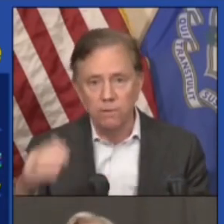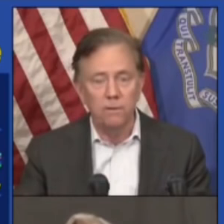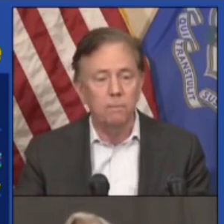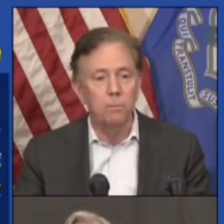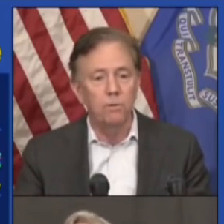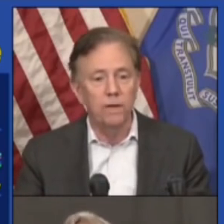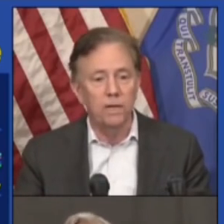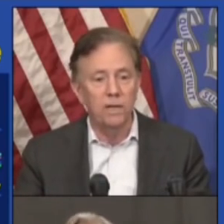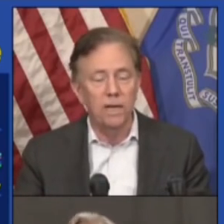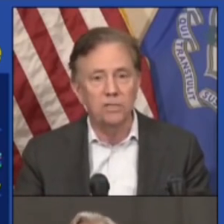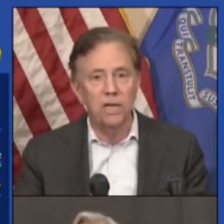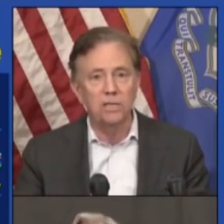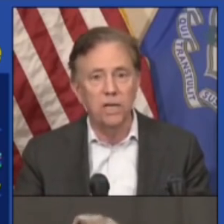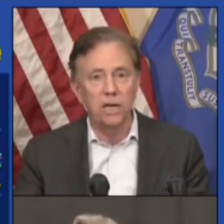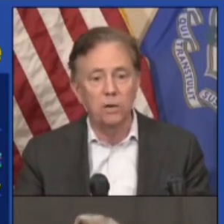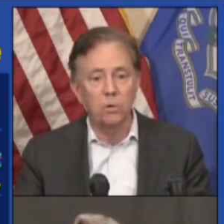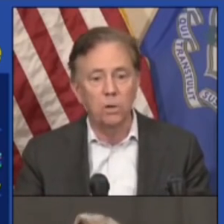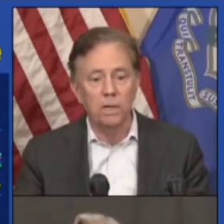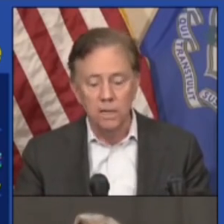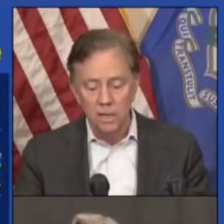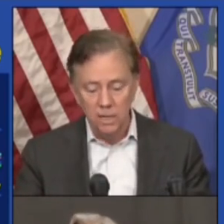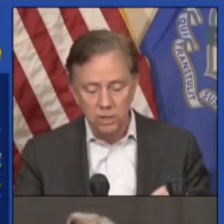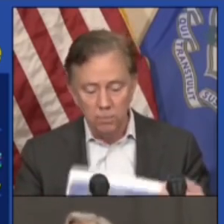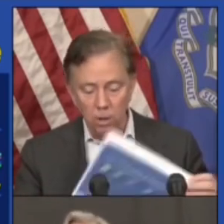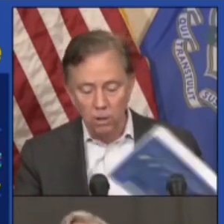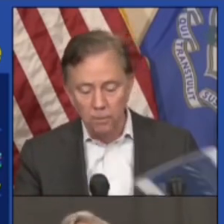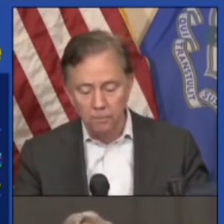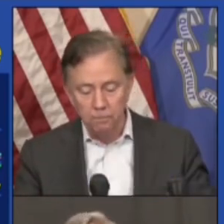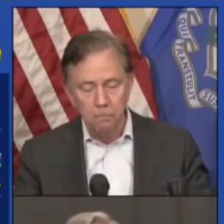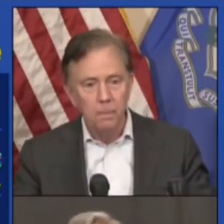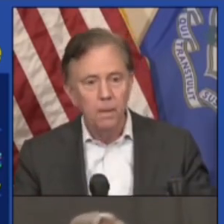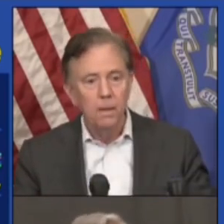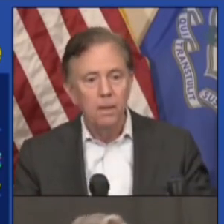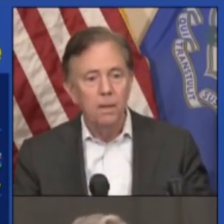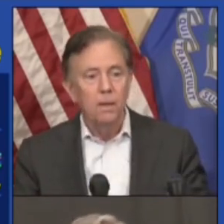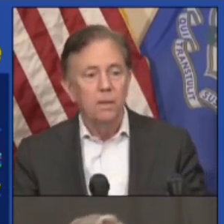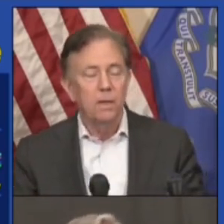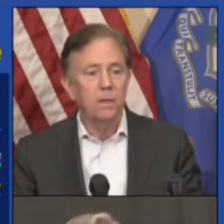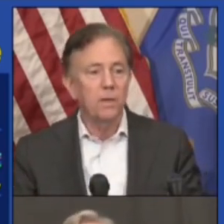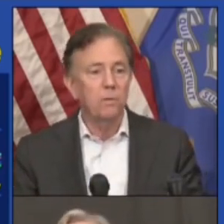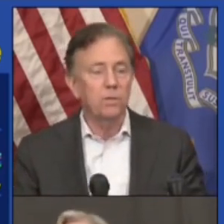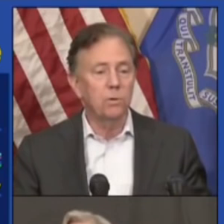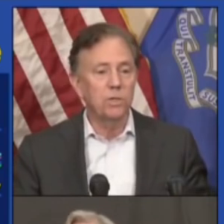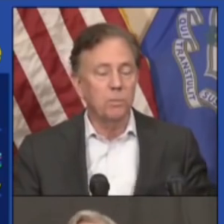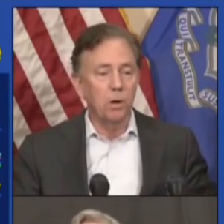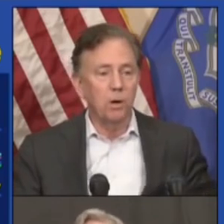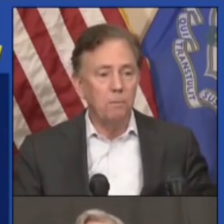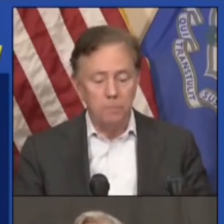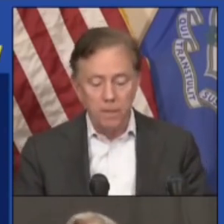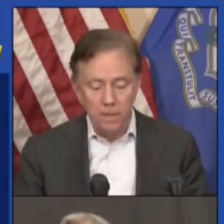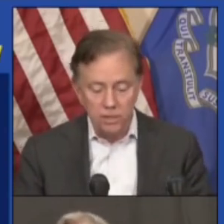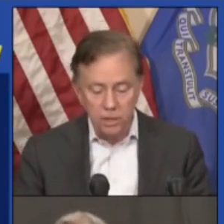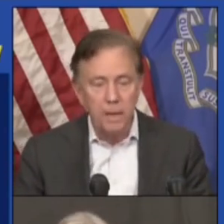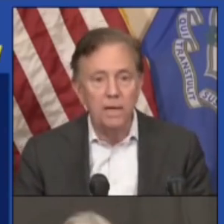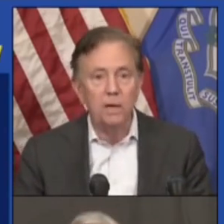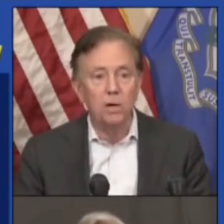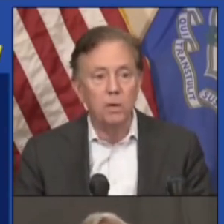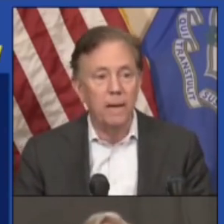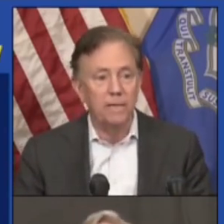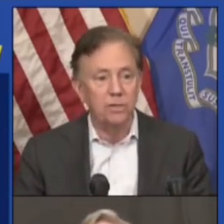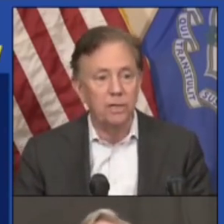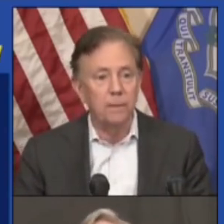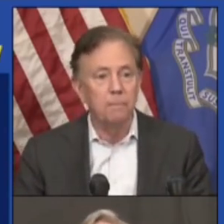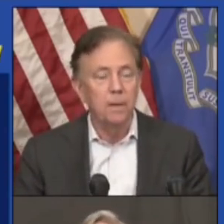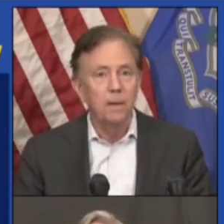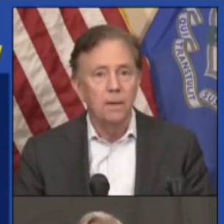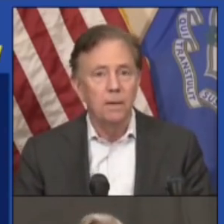that's why we've moved into the next age category tomorrow. The other thing we're doing tomorrow is expanding our